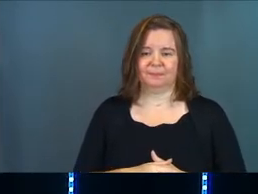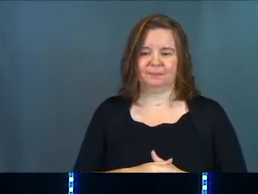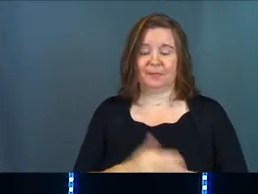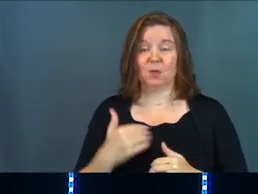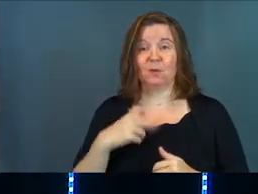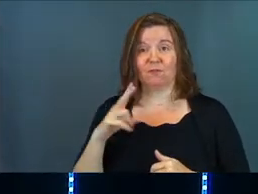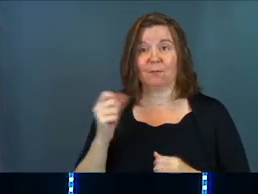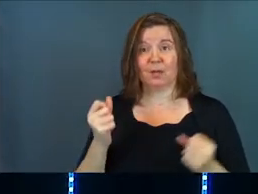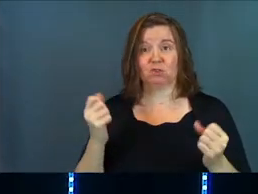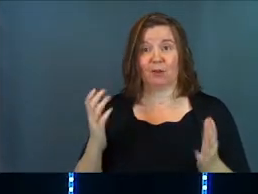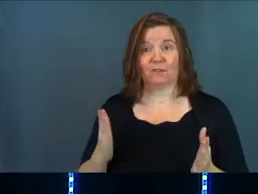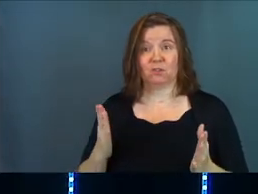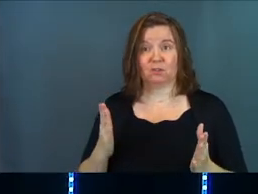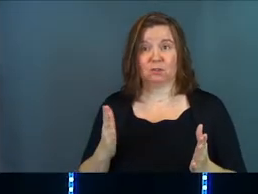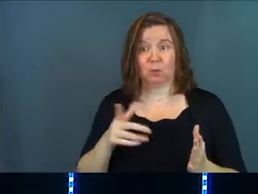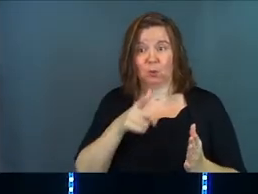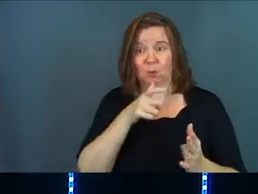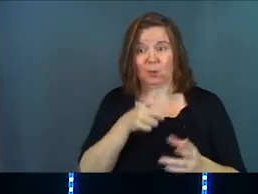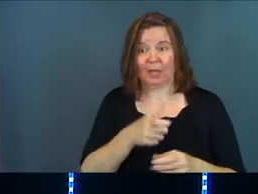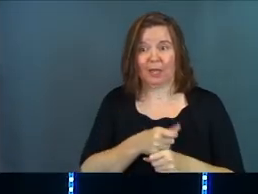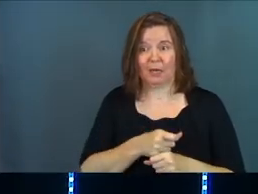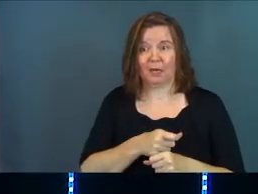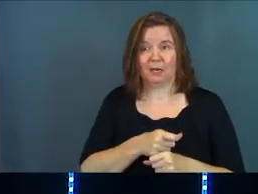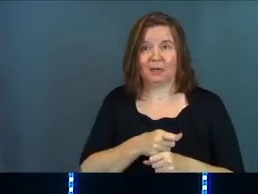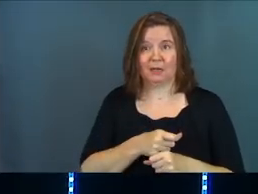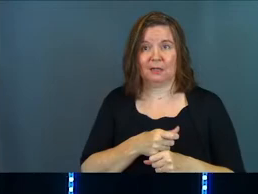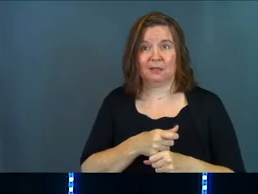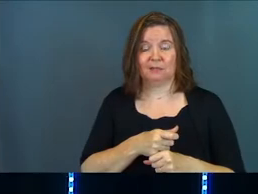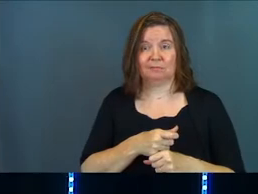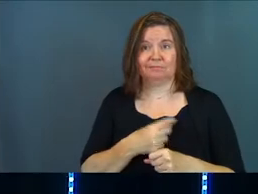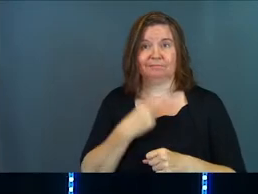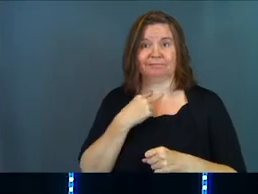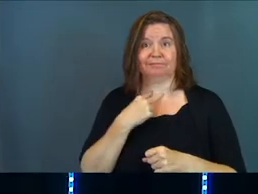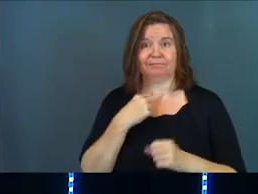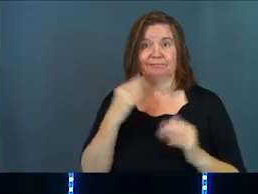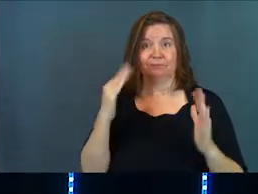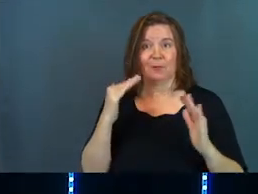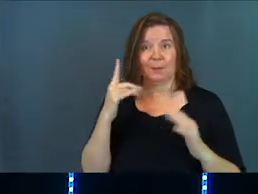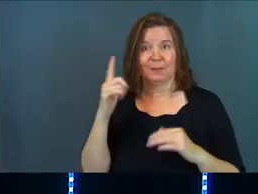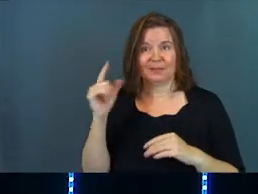and you got bus drivers who get in hot water over it.